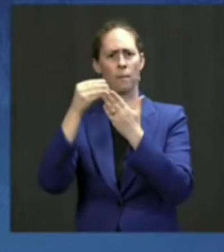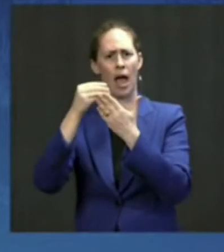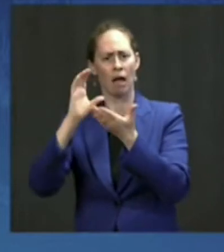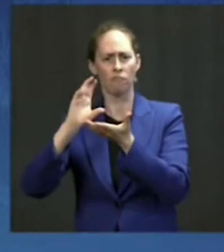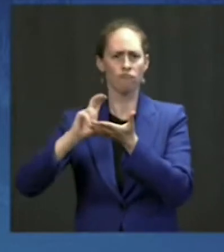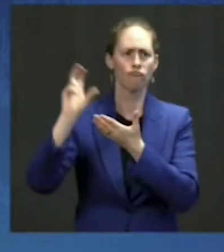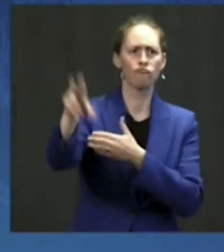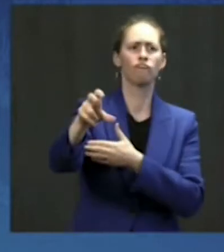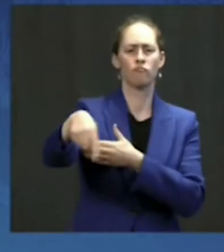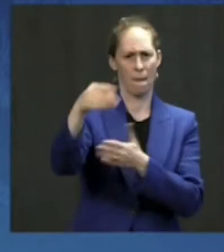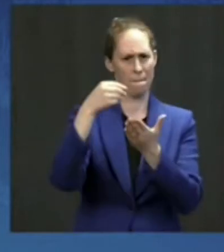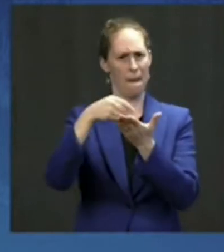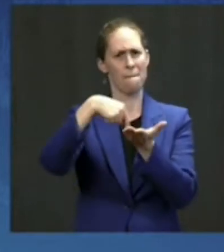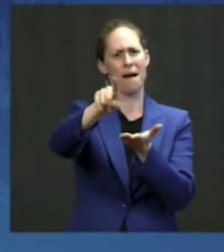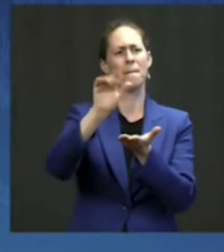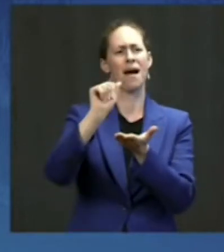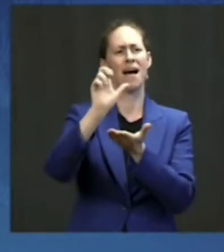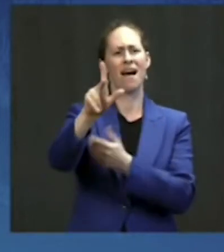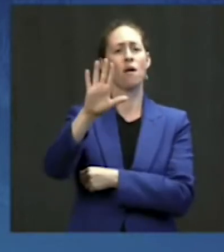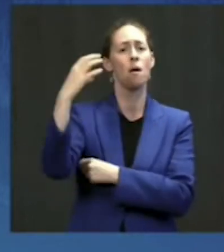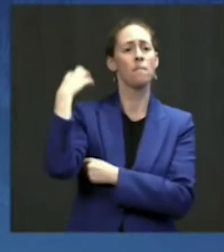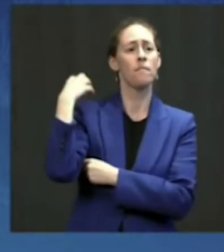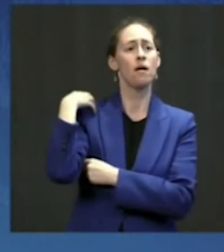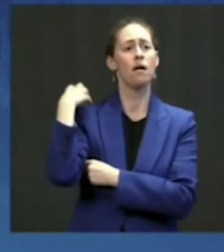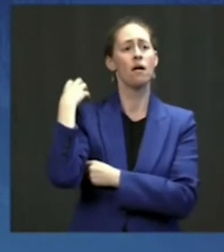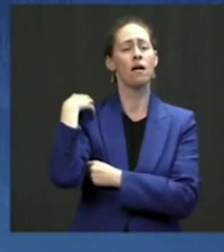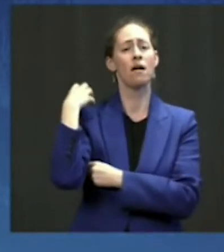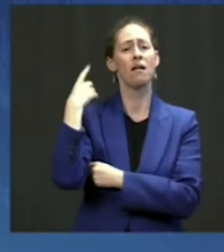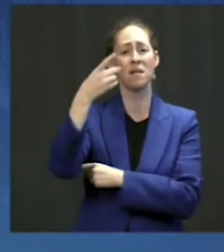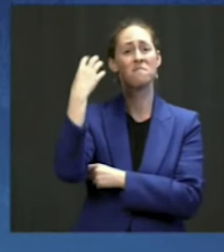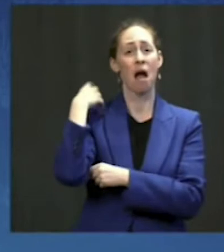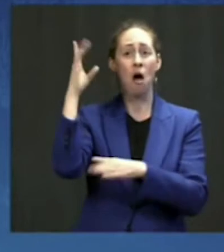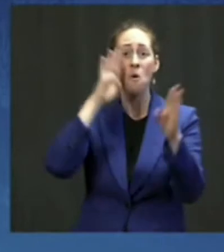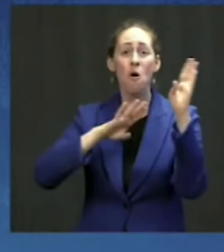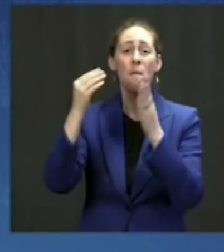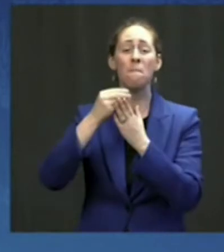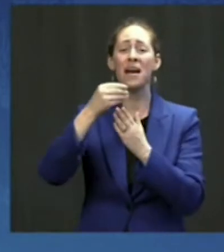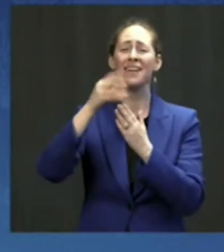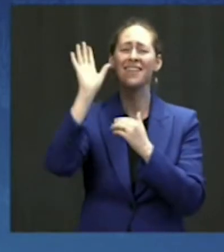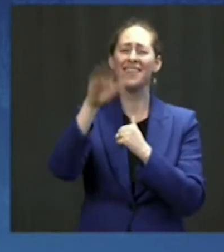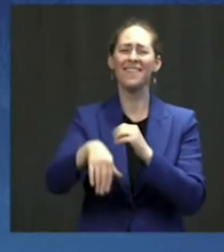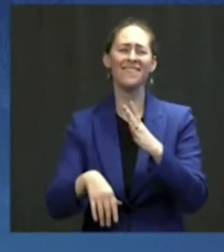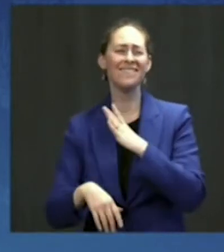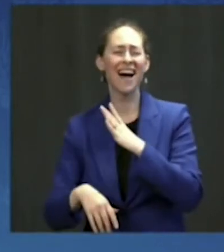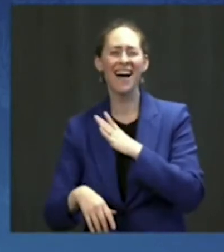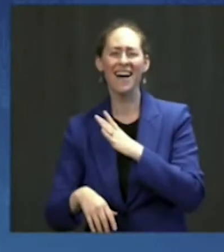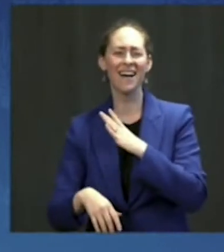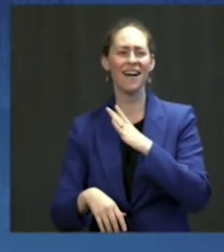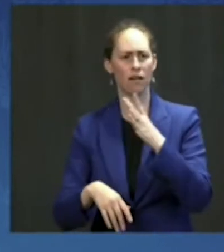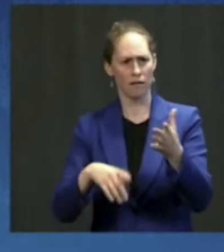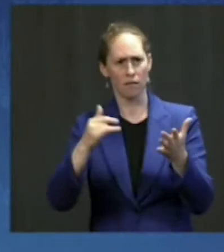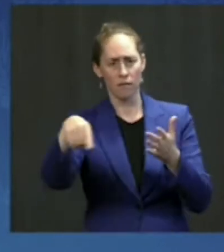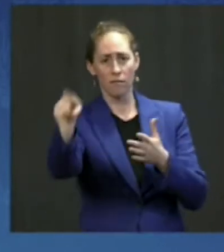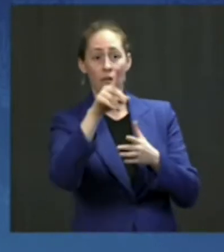Employers, this costs you nothing. If you haven't given employees paid time off, do it now, please.